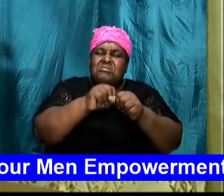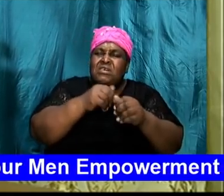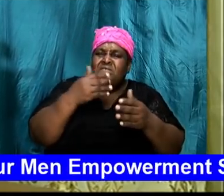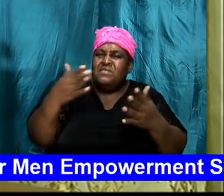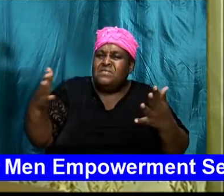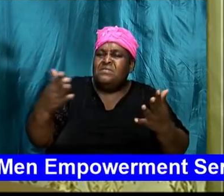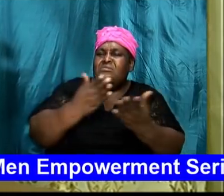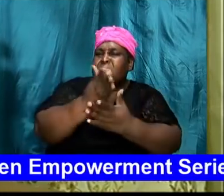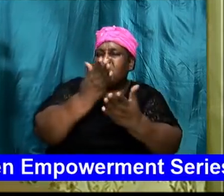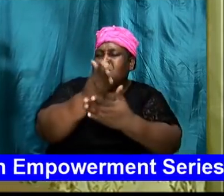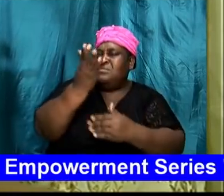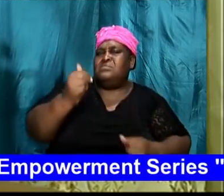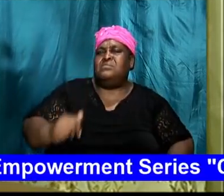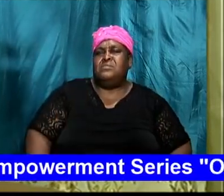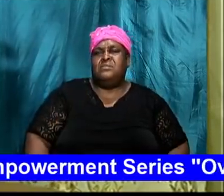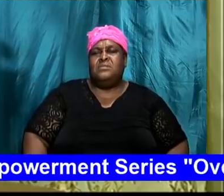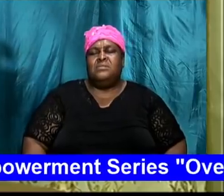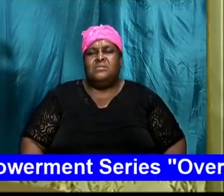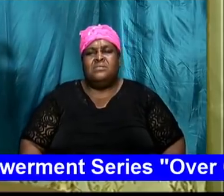I have seen